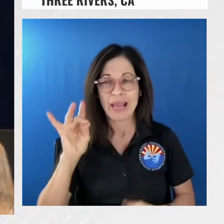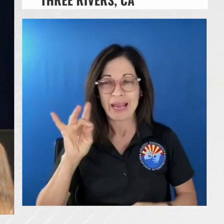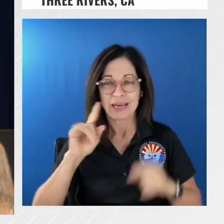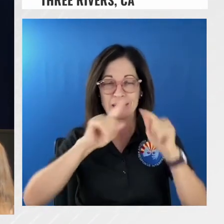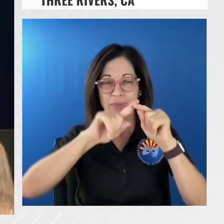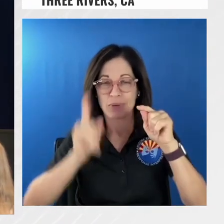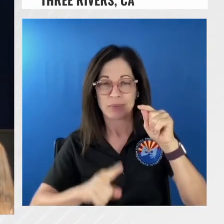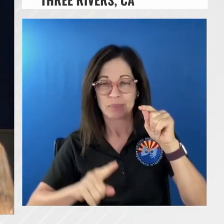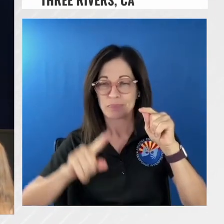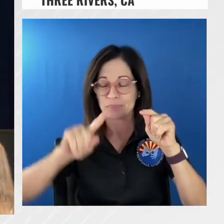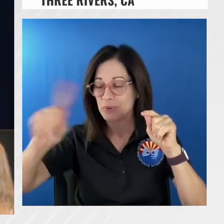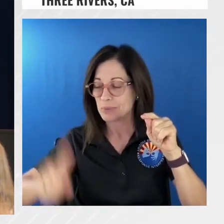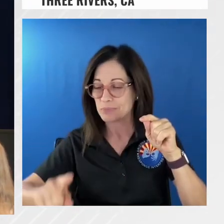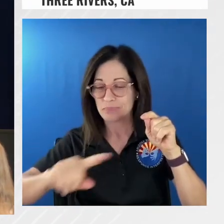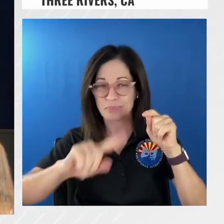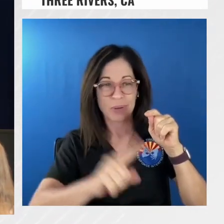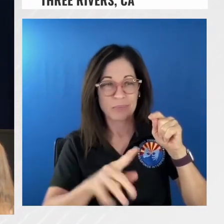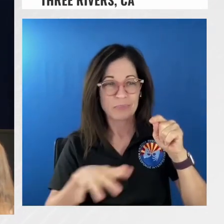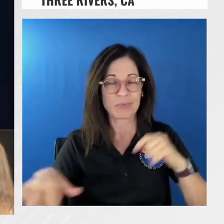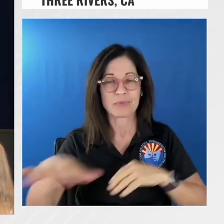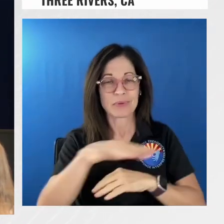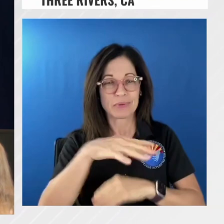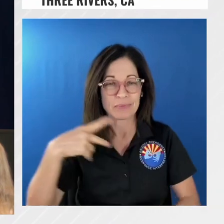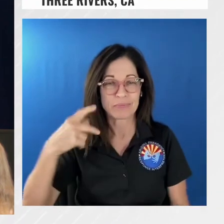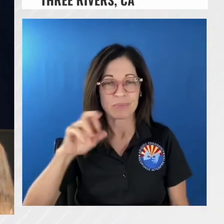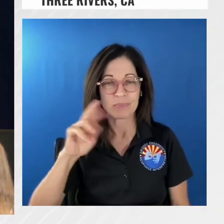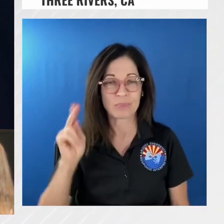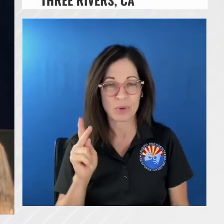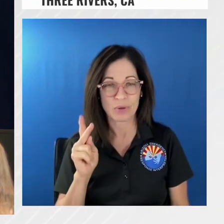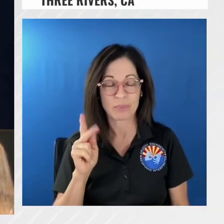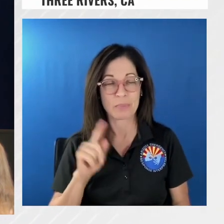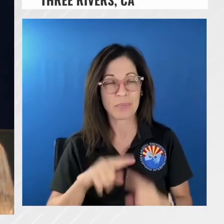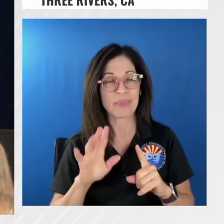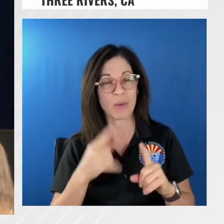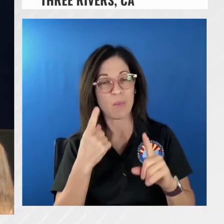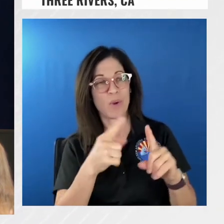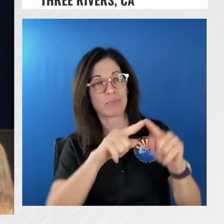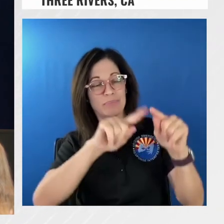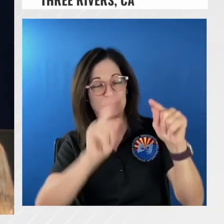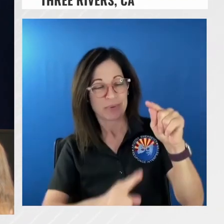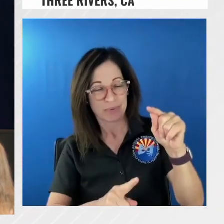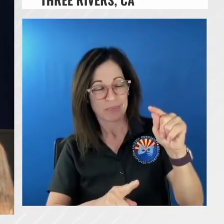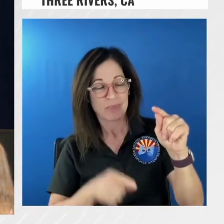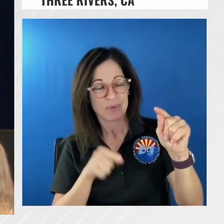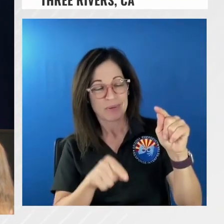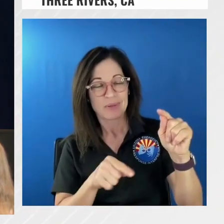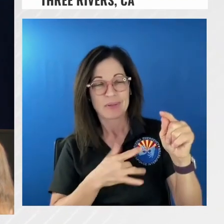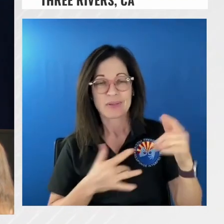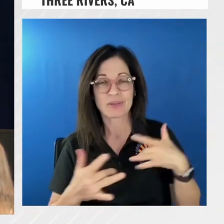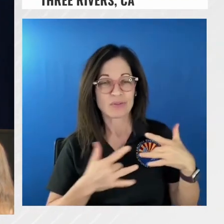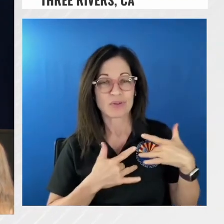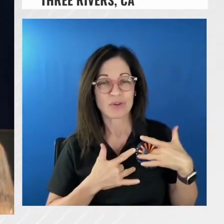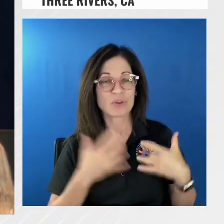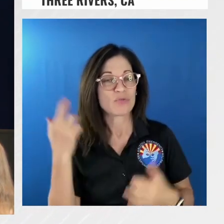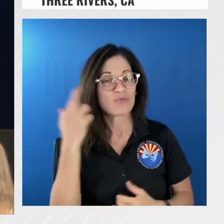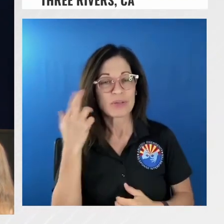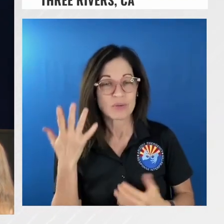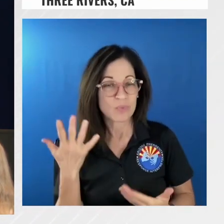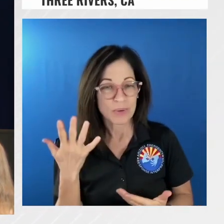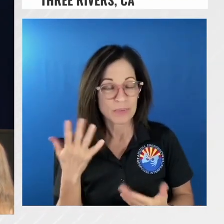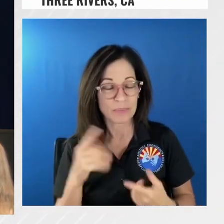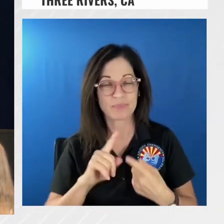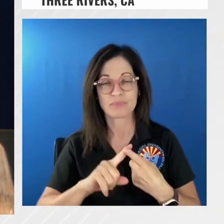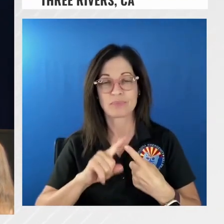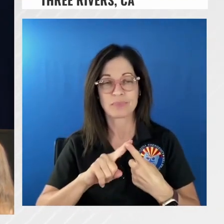around the park that we've been been working with this one is an area of concern because number one it is in